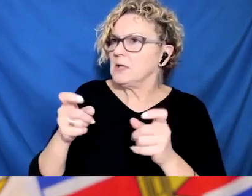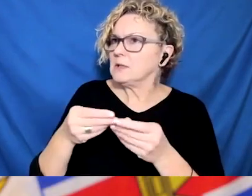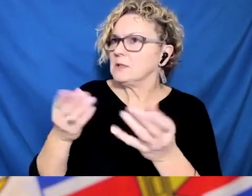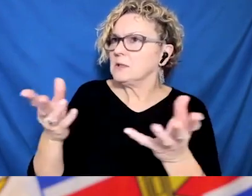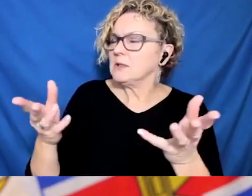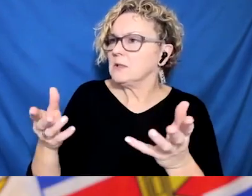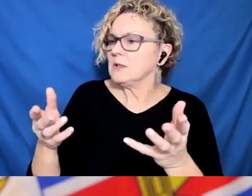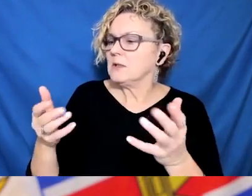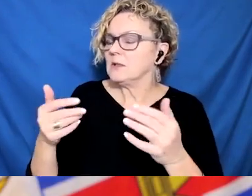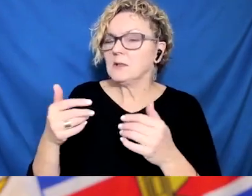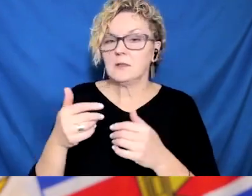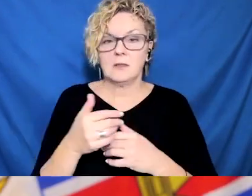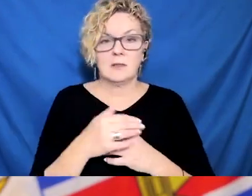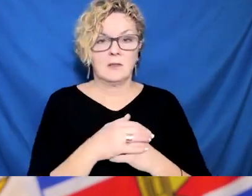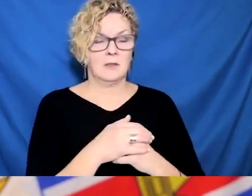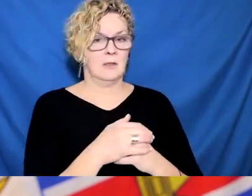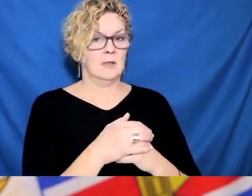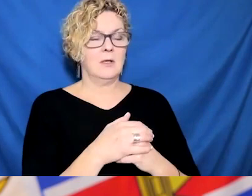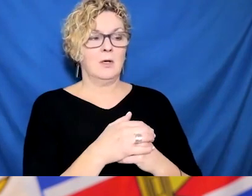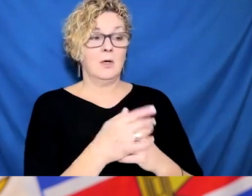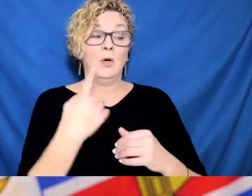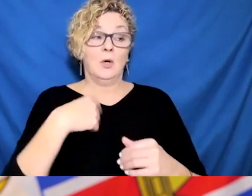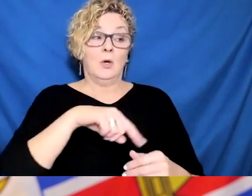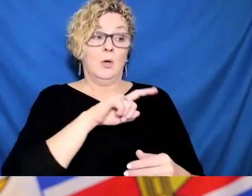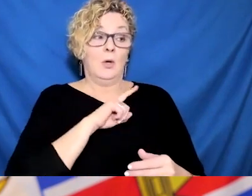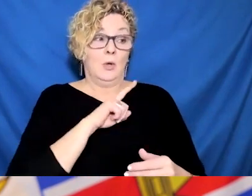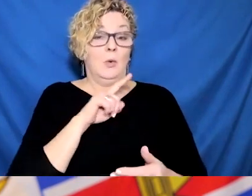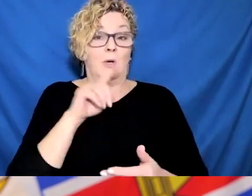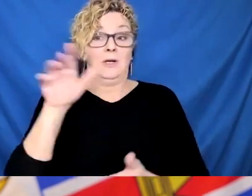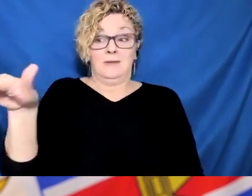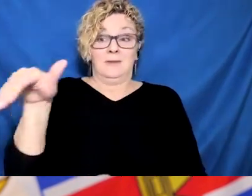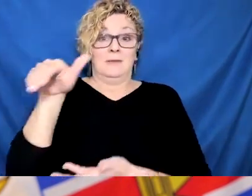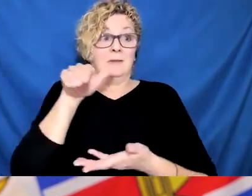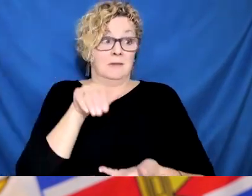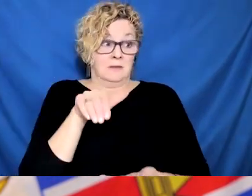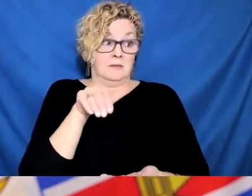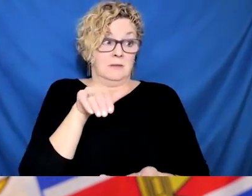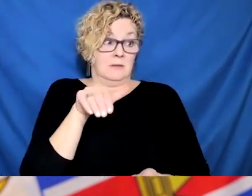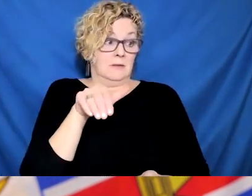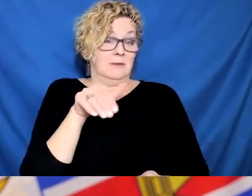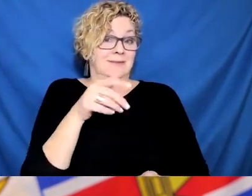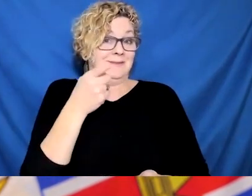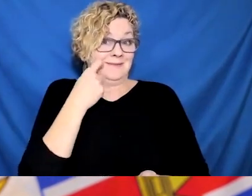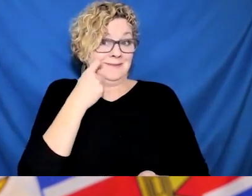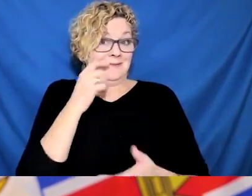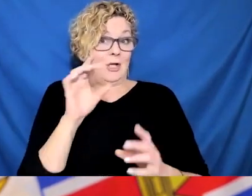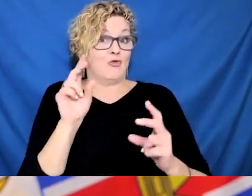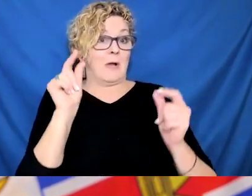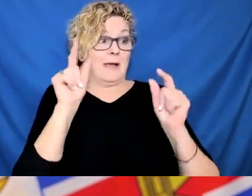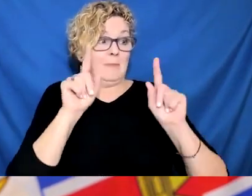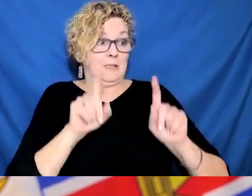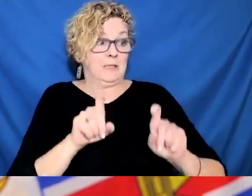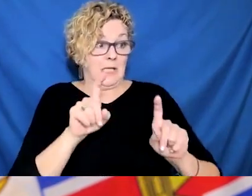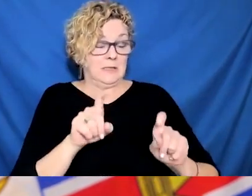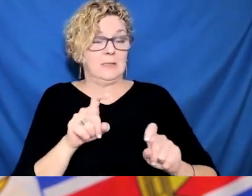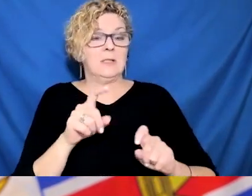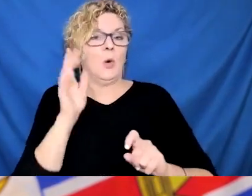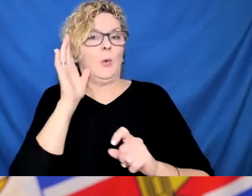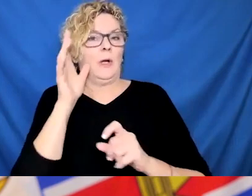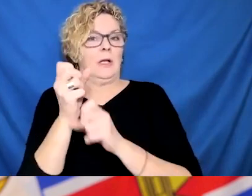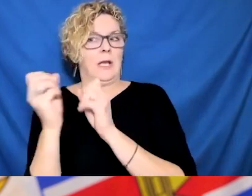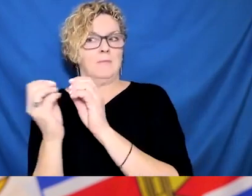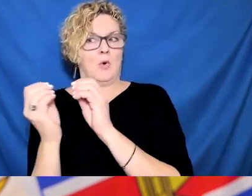Just to mention about assisted living, there are many where there's co-location of assisted living and